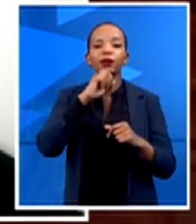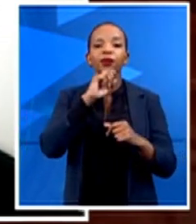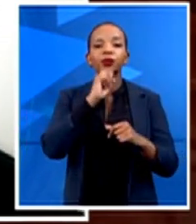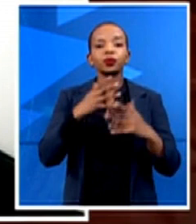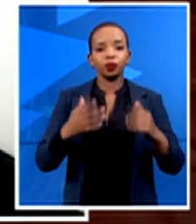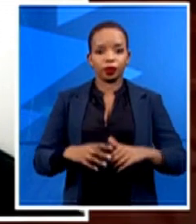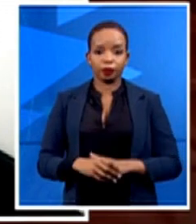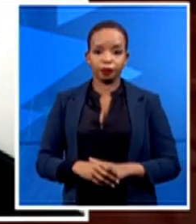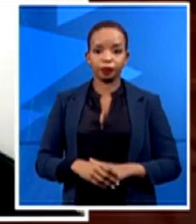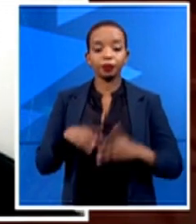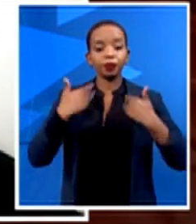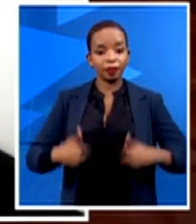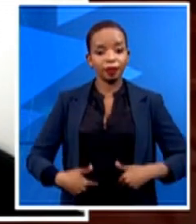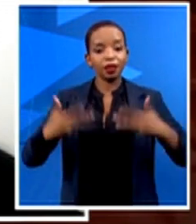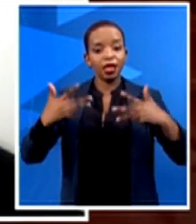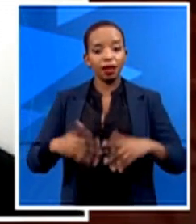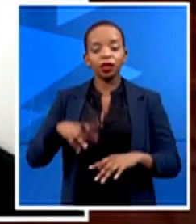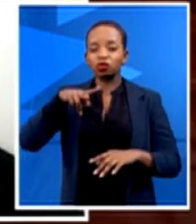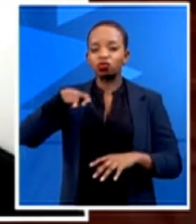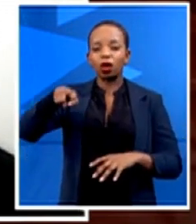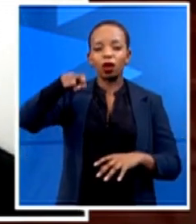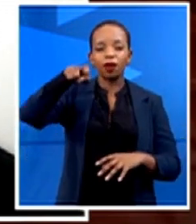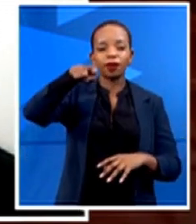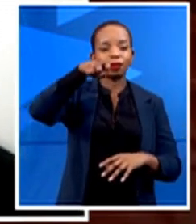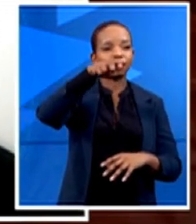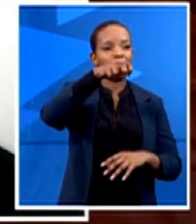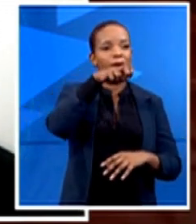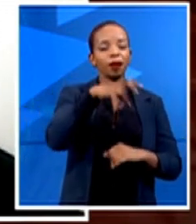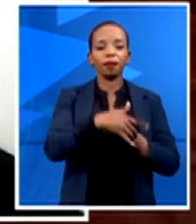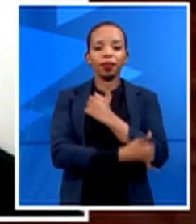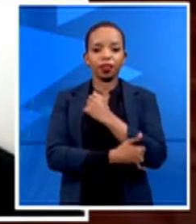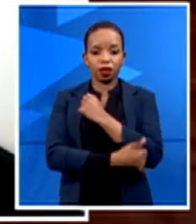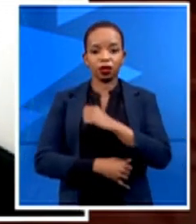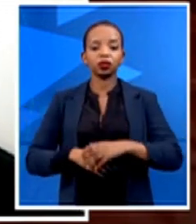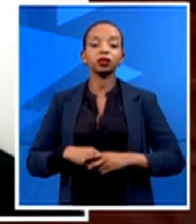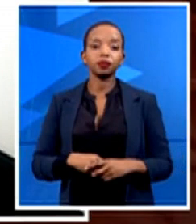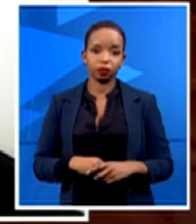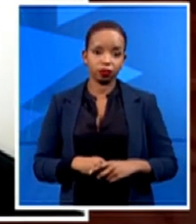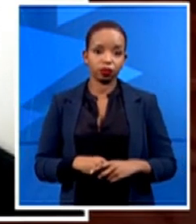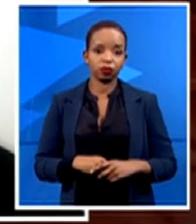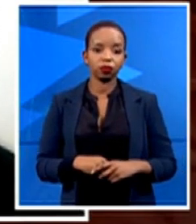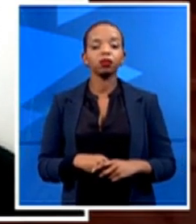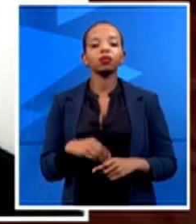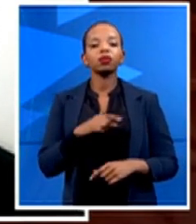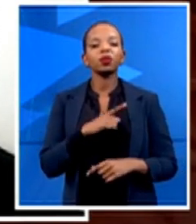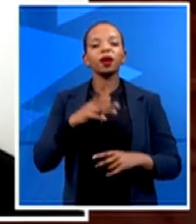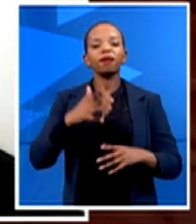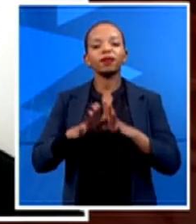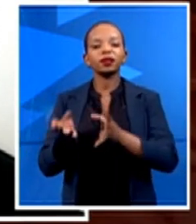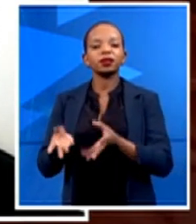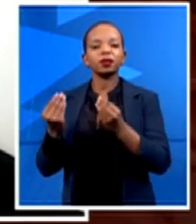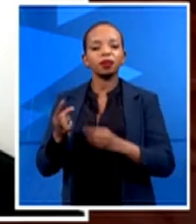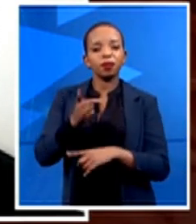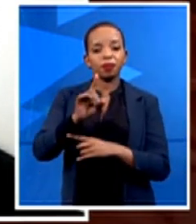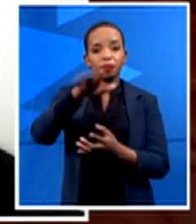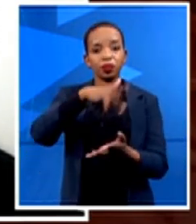you know, like I said earlier, as at Banotech, we've taken a position that we're not only just going to sell technology to